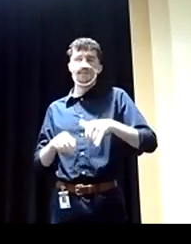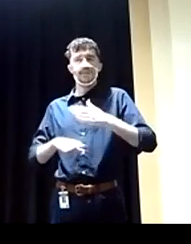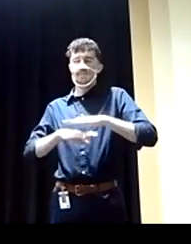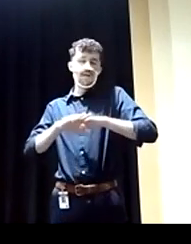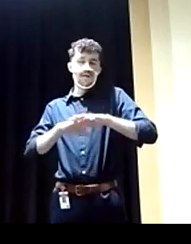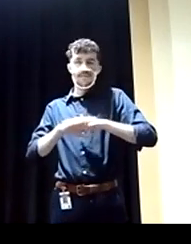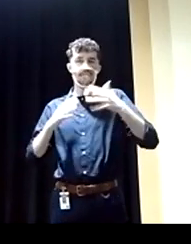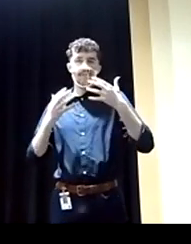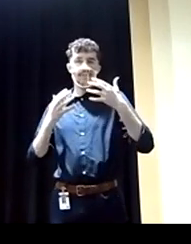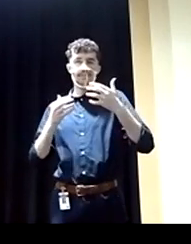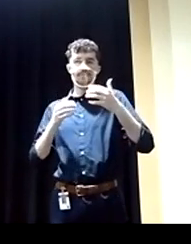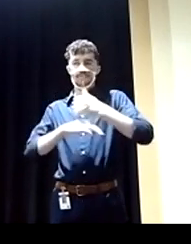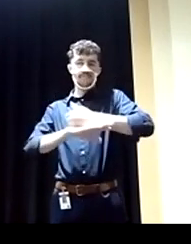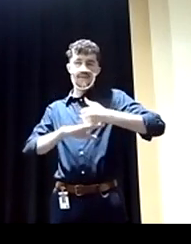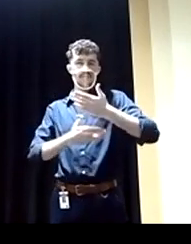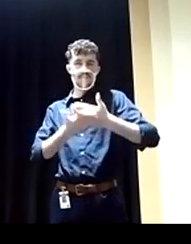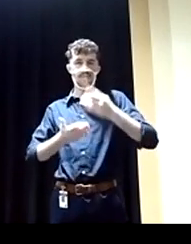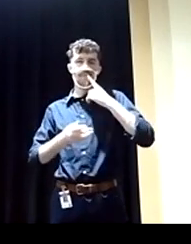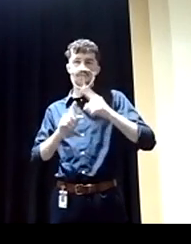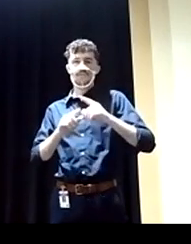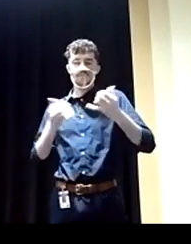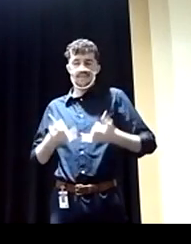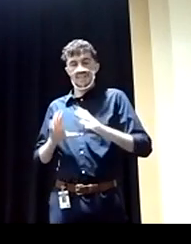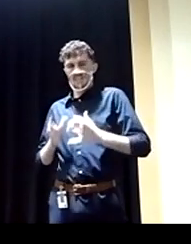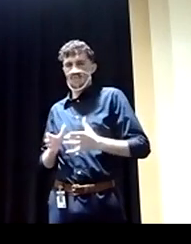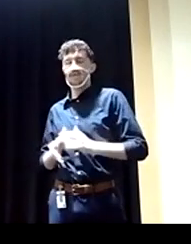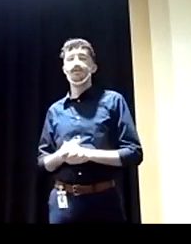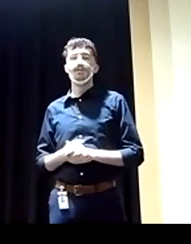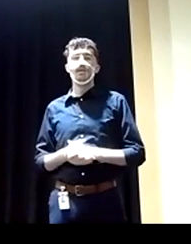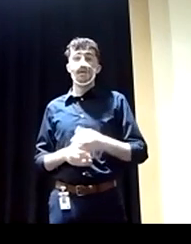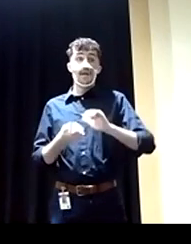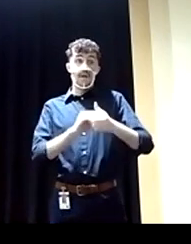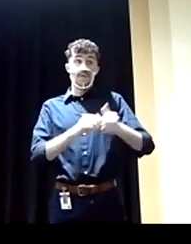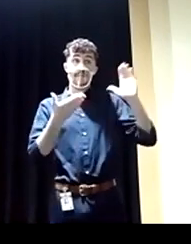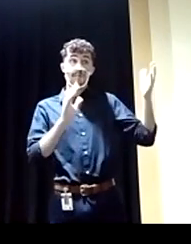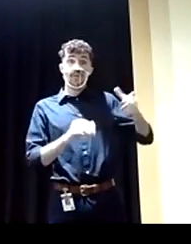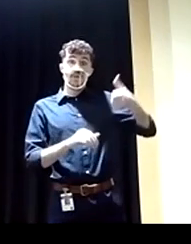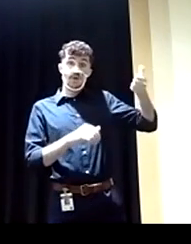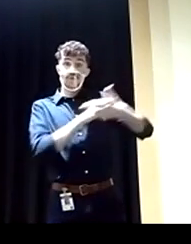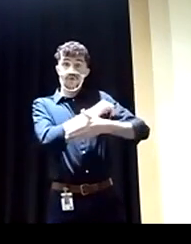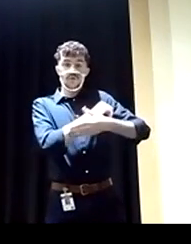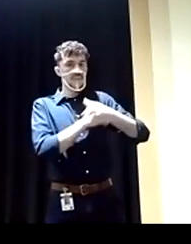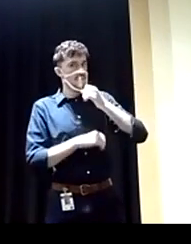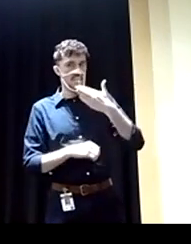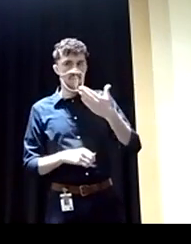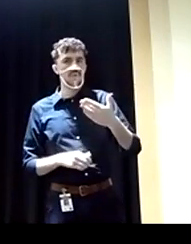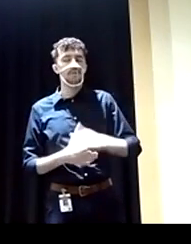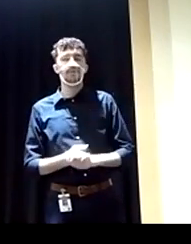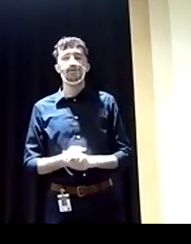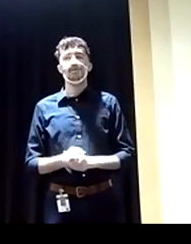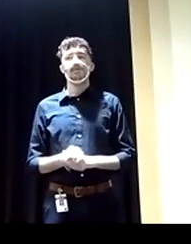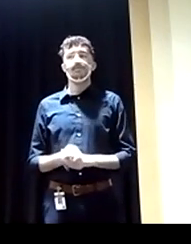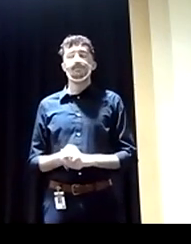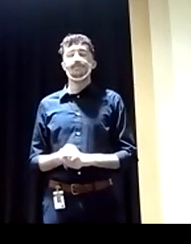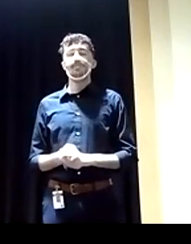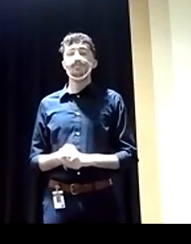of the Democratic Party. How does it compare to other industrialized countries across the world? Not well, quite frankly. You know, we have